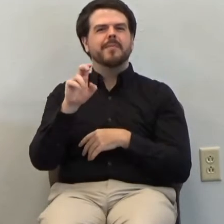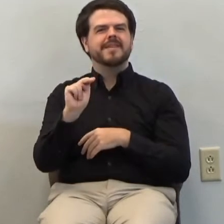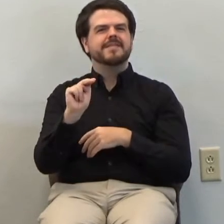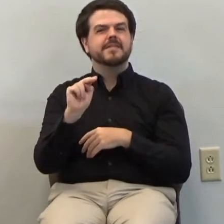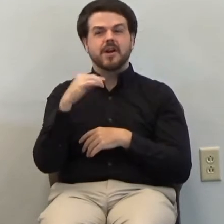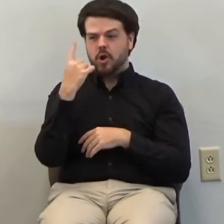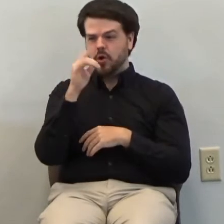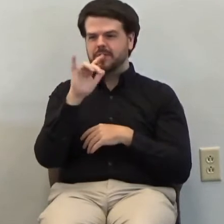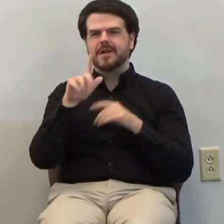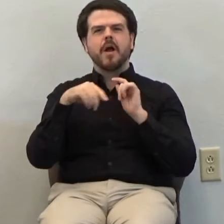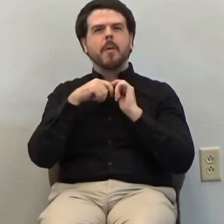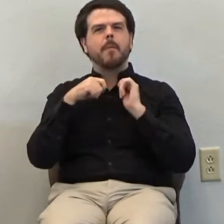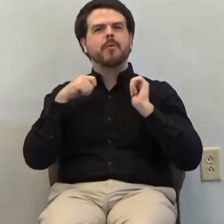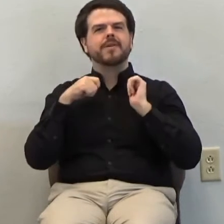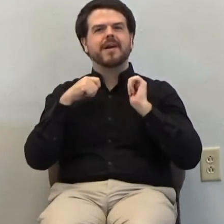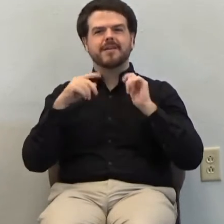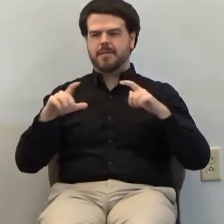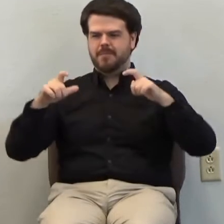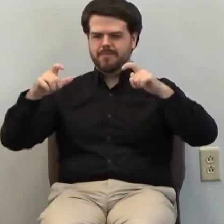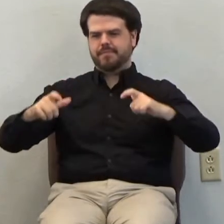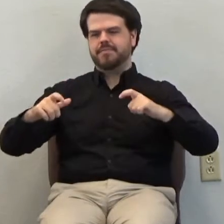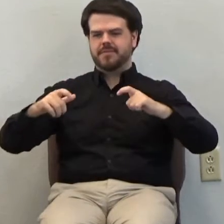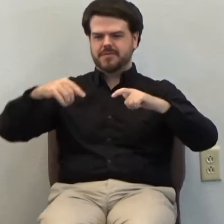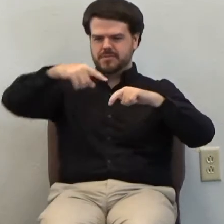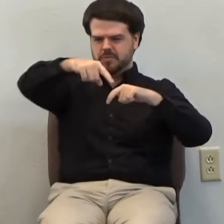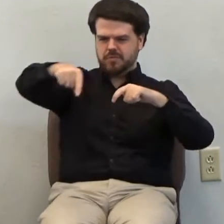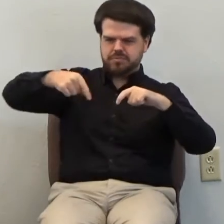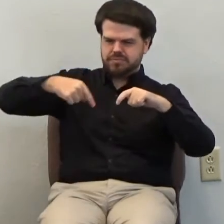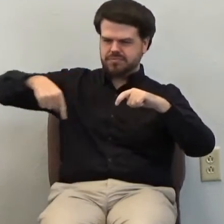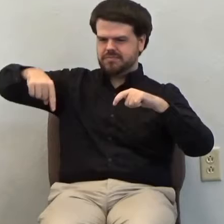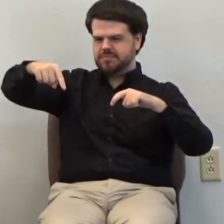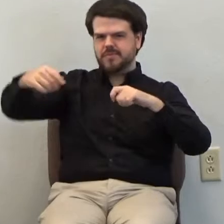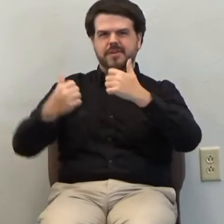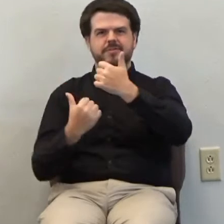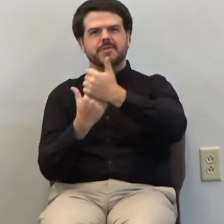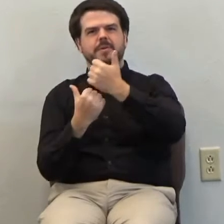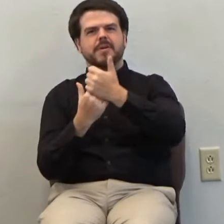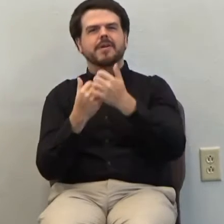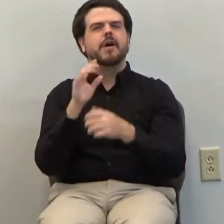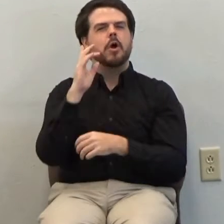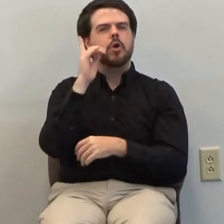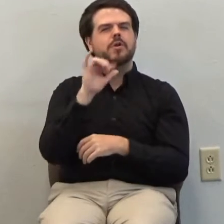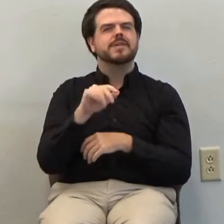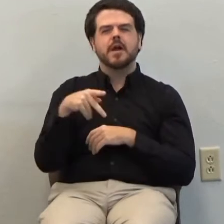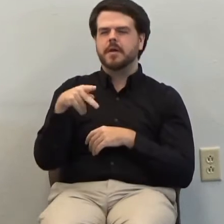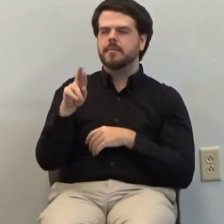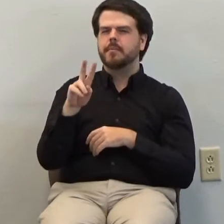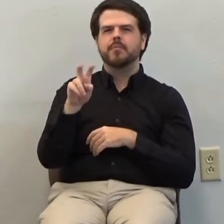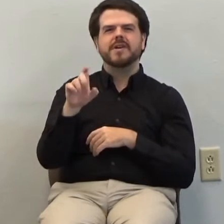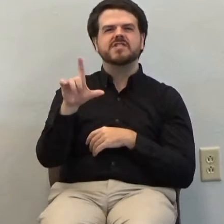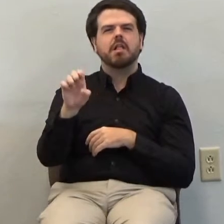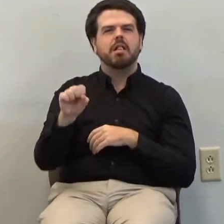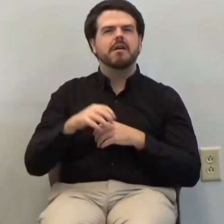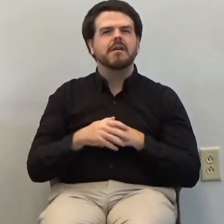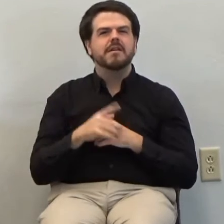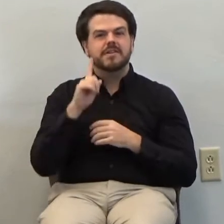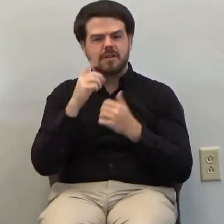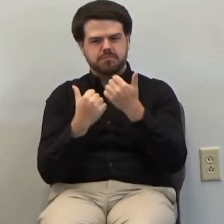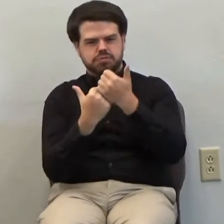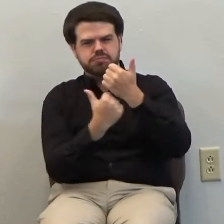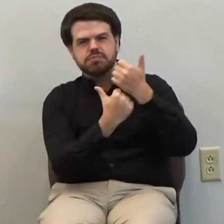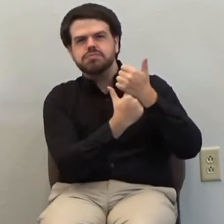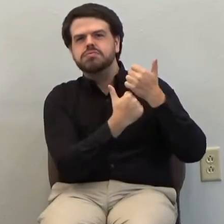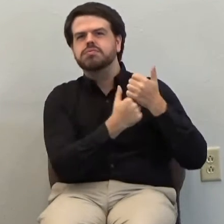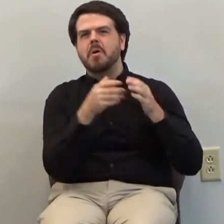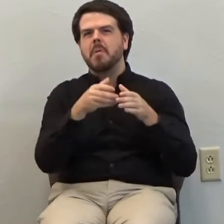a big bow tie in the sky supported by, not a bow tie, a pretzel in the sky supported by pillars.